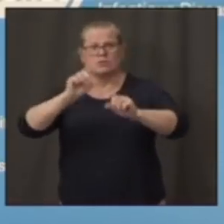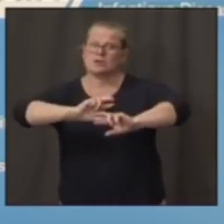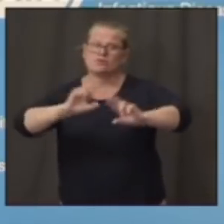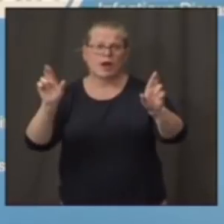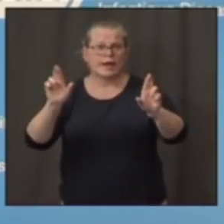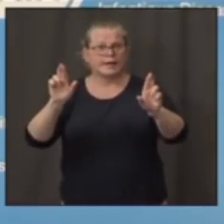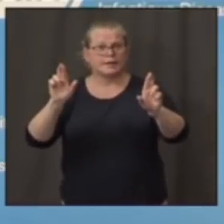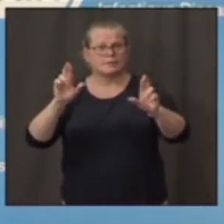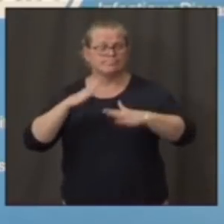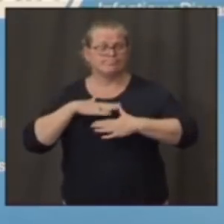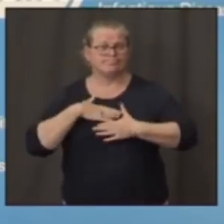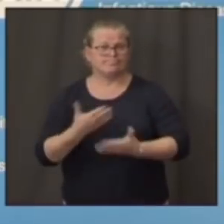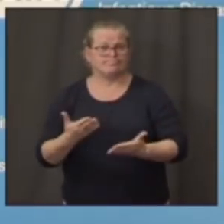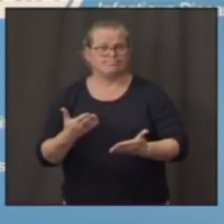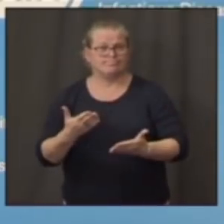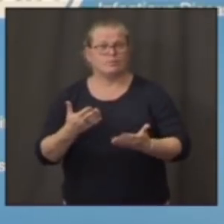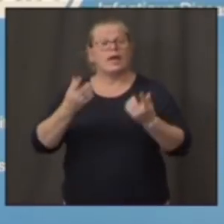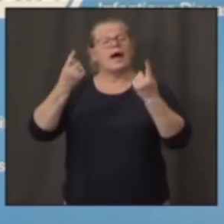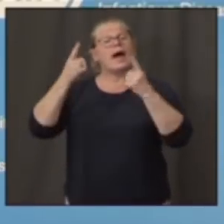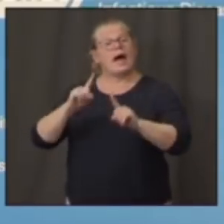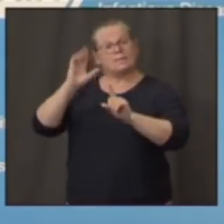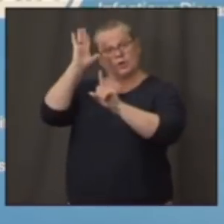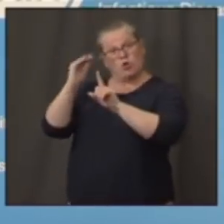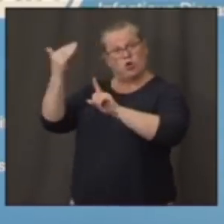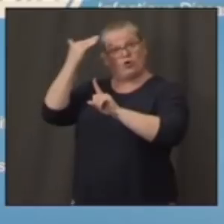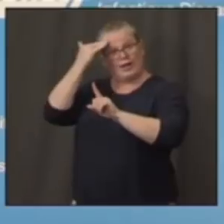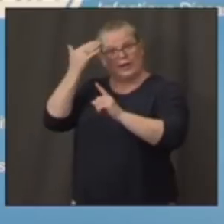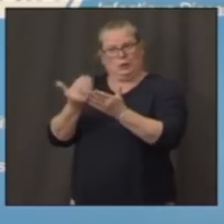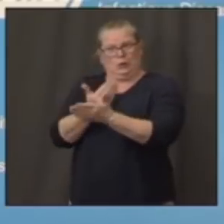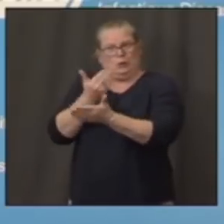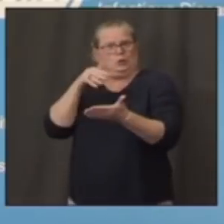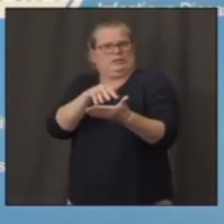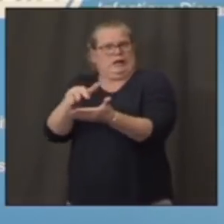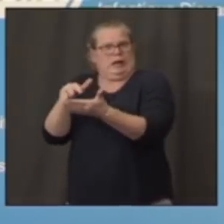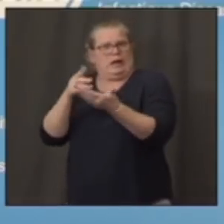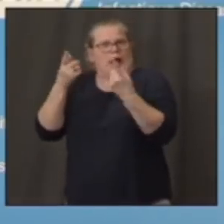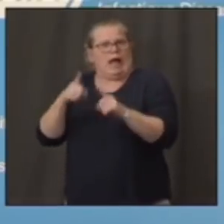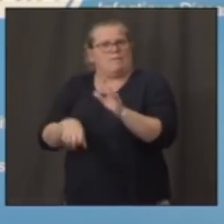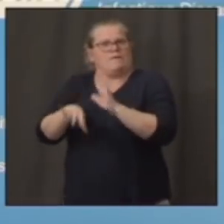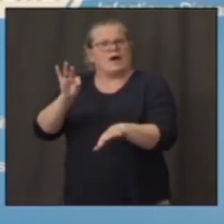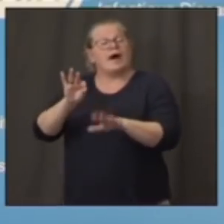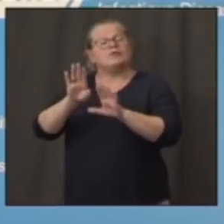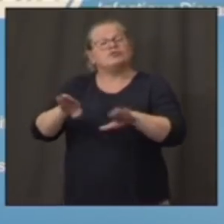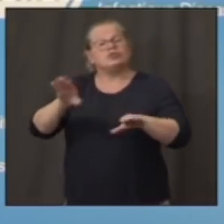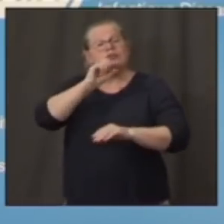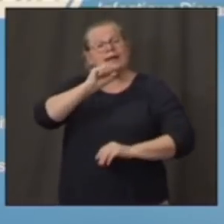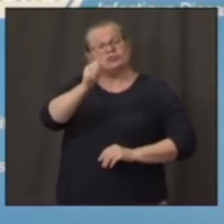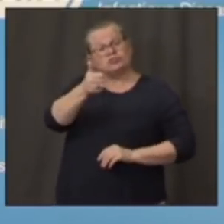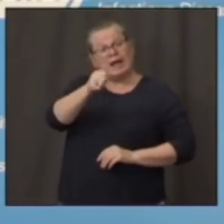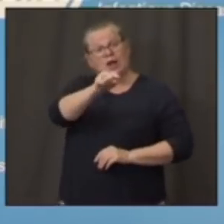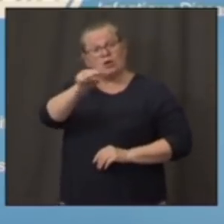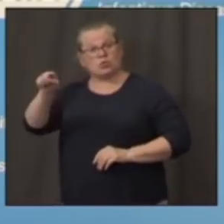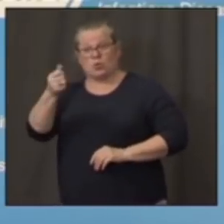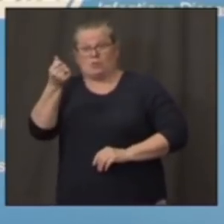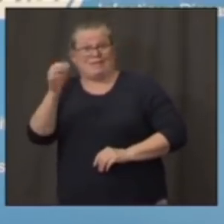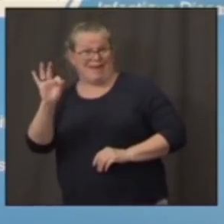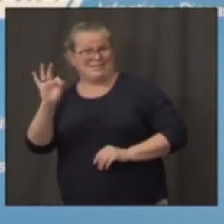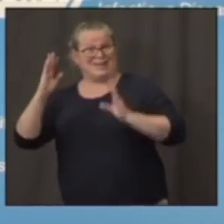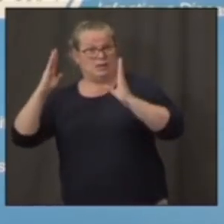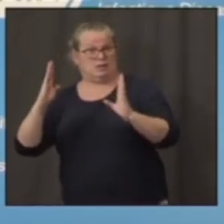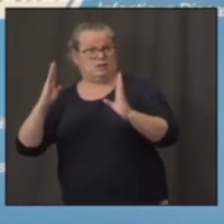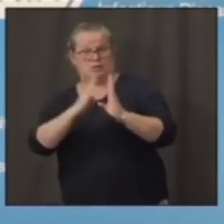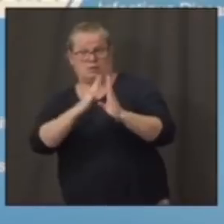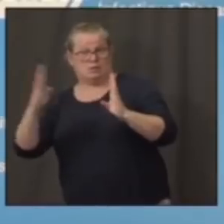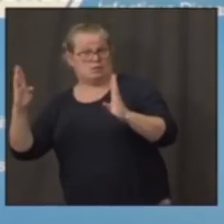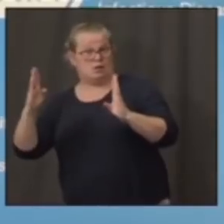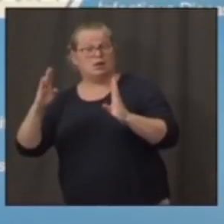study came out from Korea that showed that children from 10 to 19 can transmit, when